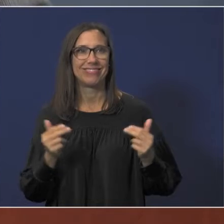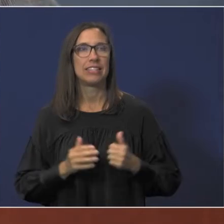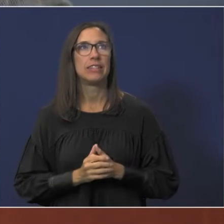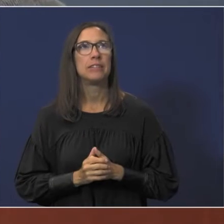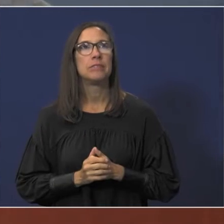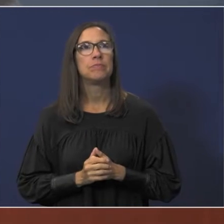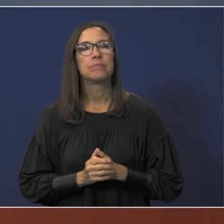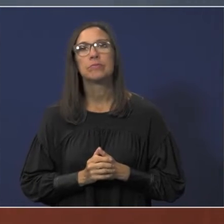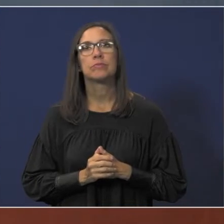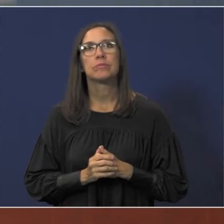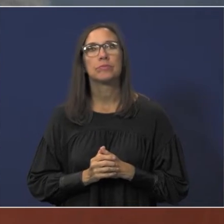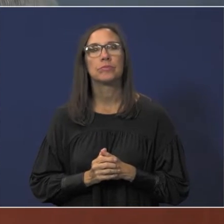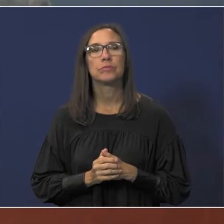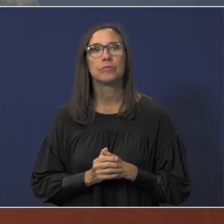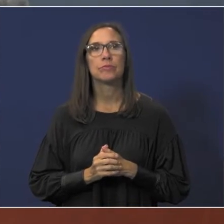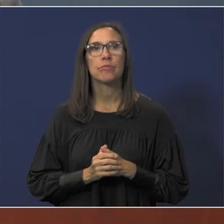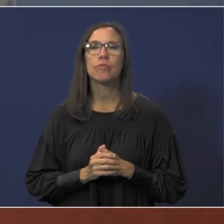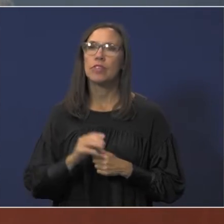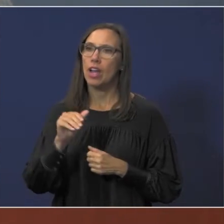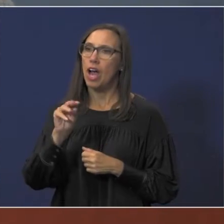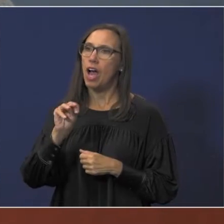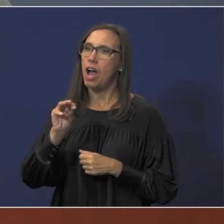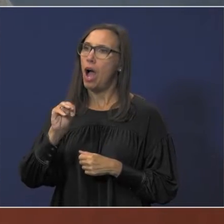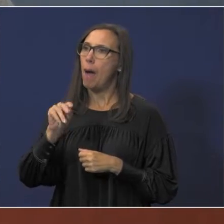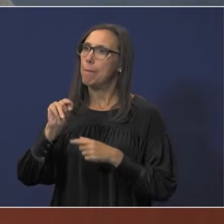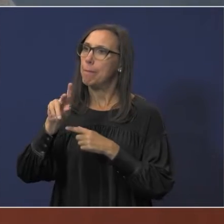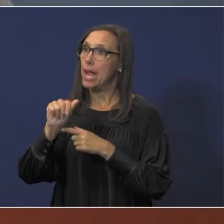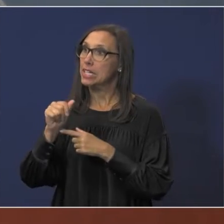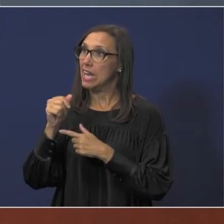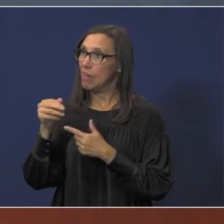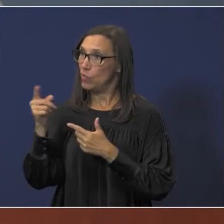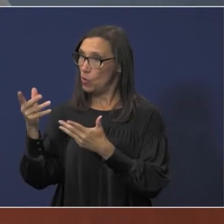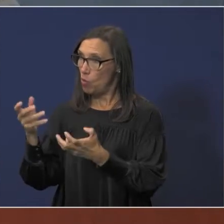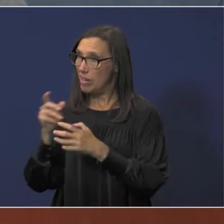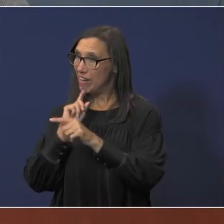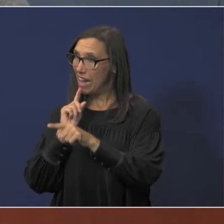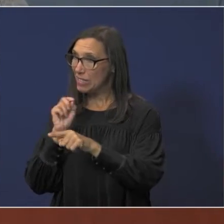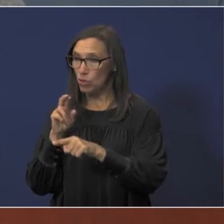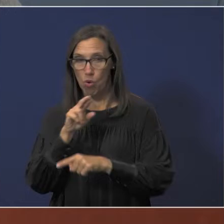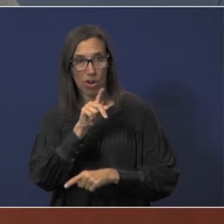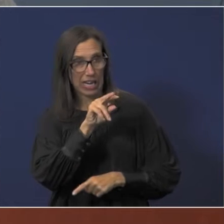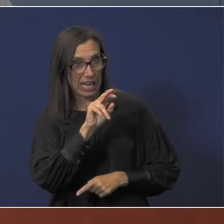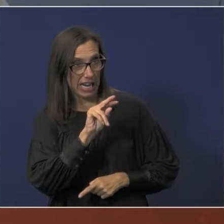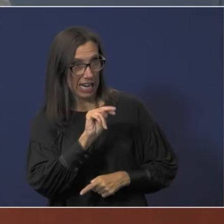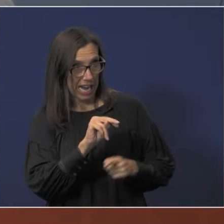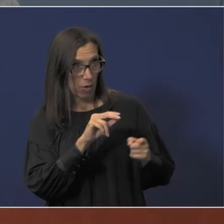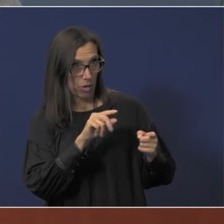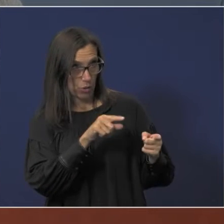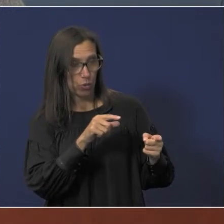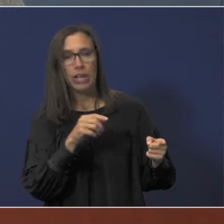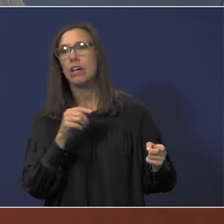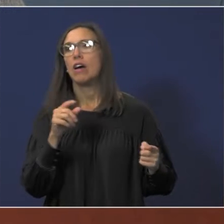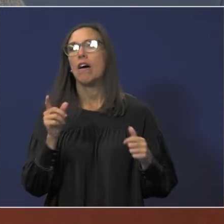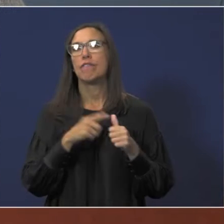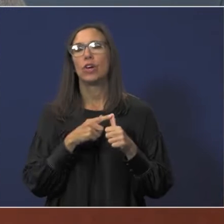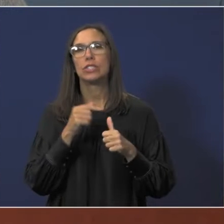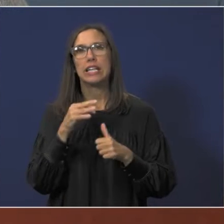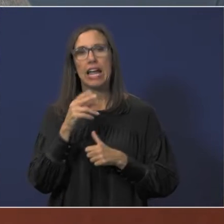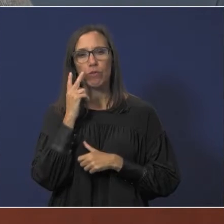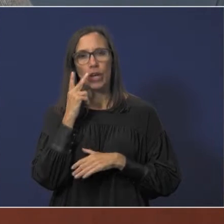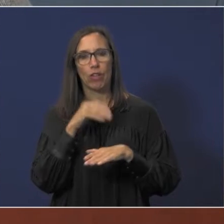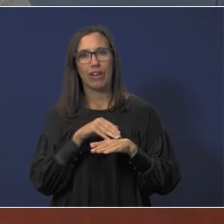And I don't know, Amanda, if you want to handle these, or if Karen does, but first, if we take a look at